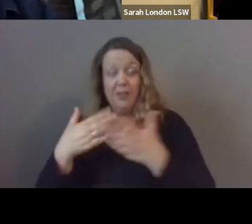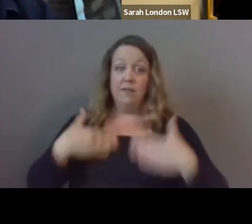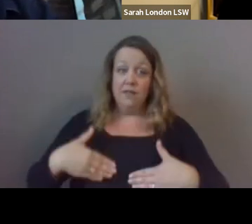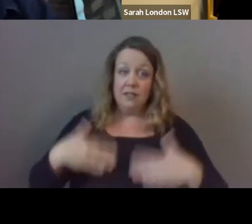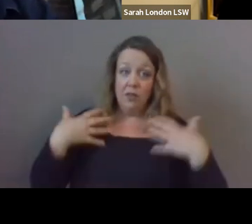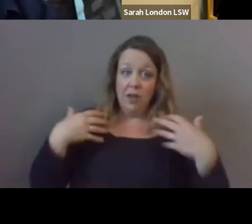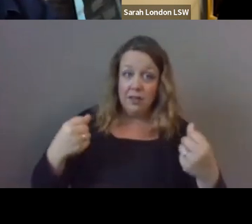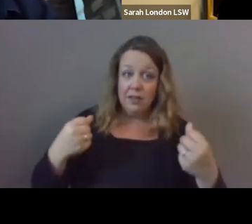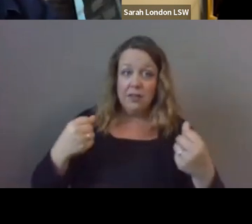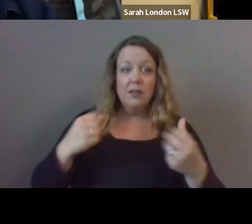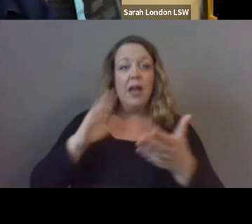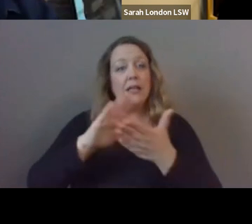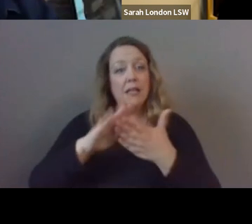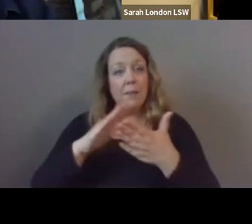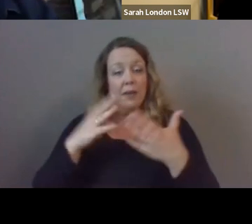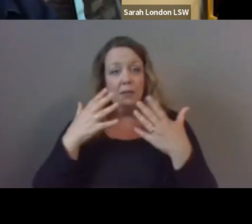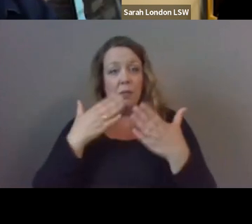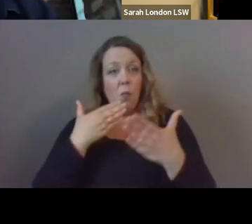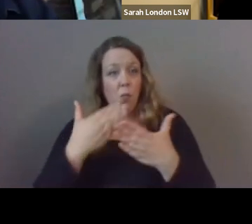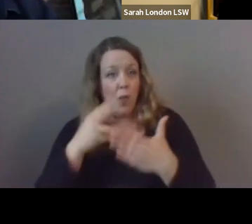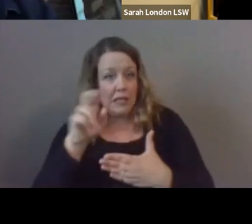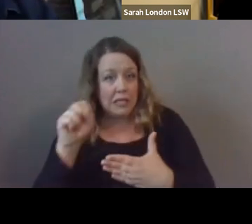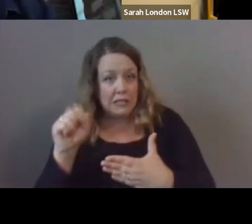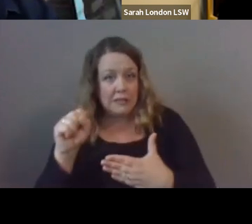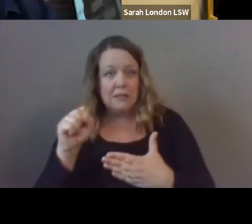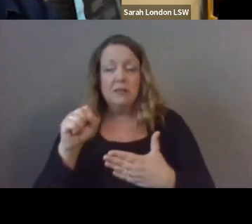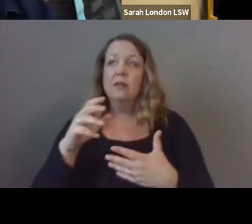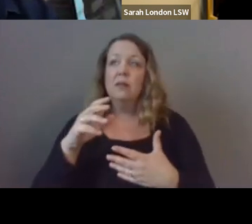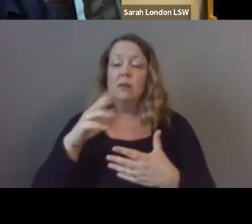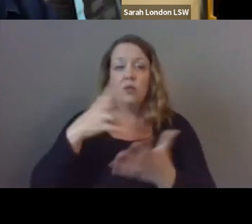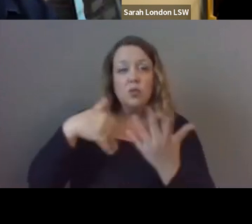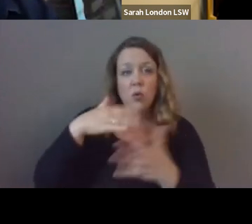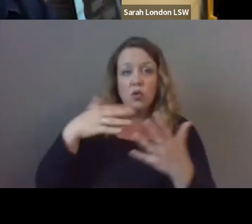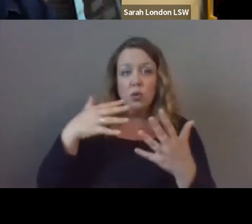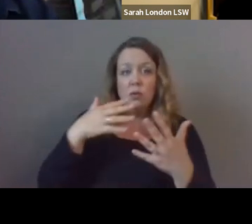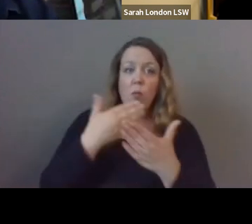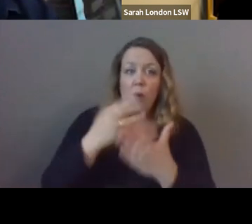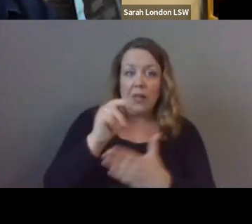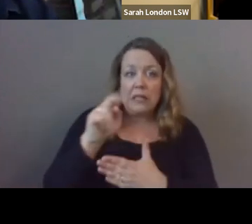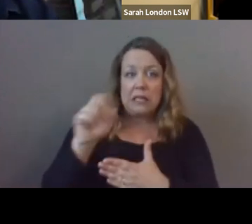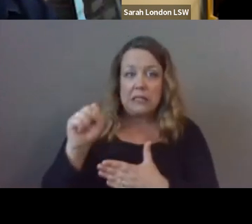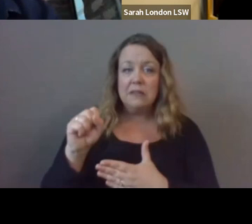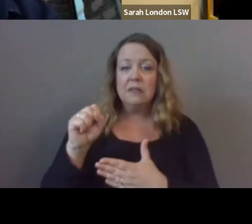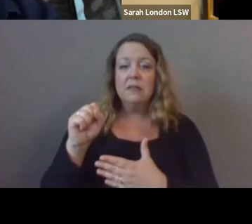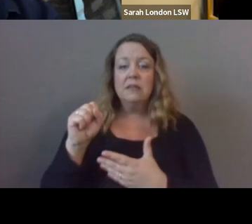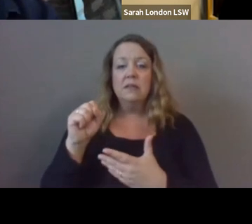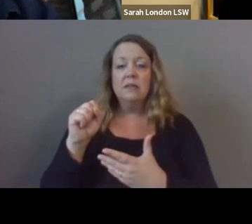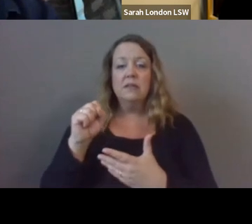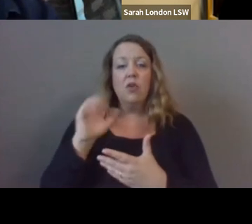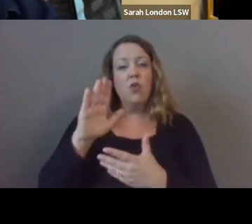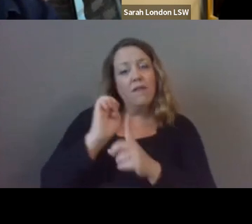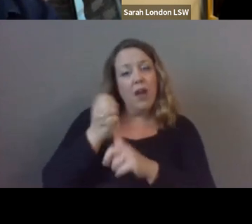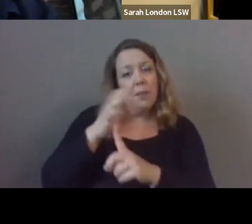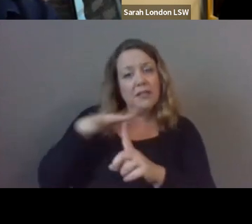wellness academic wellness your social wellness your uh environmental uh wellness